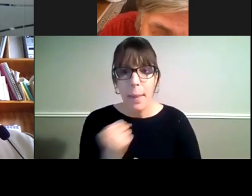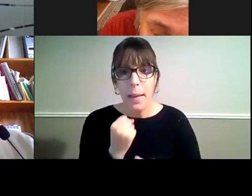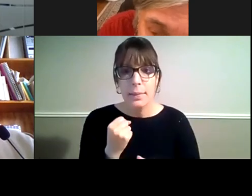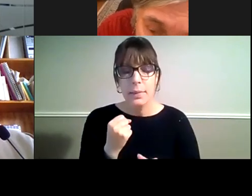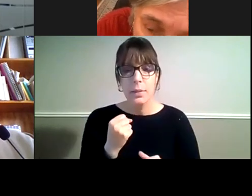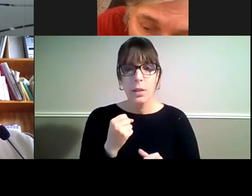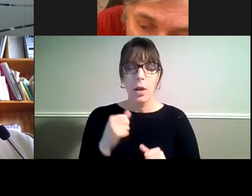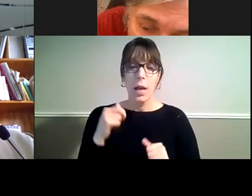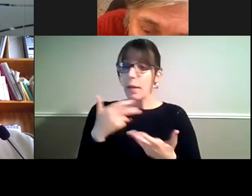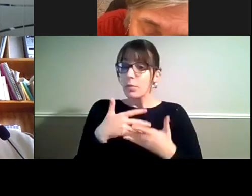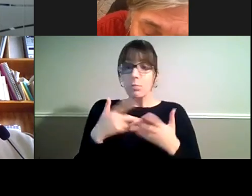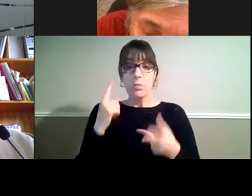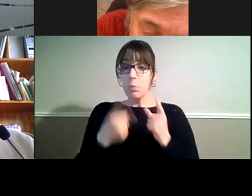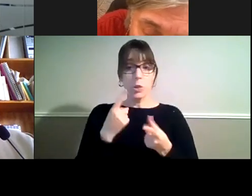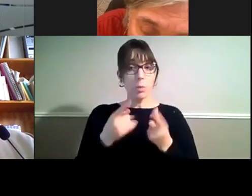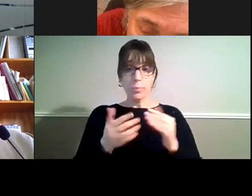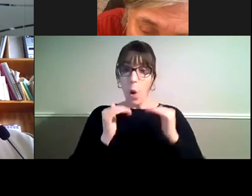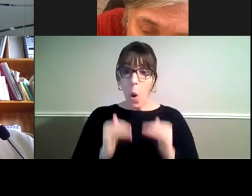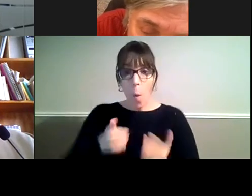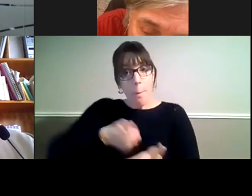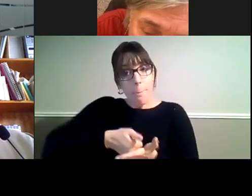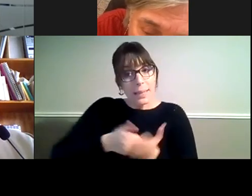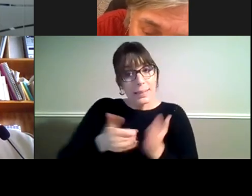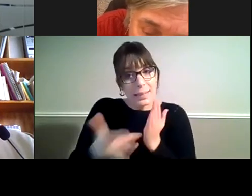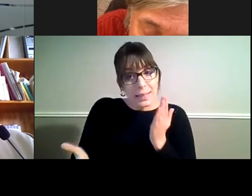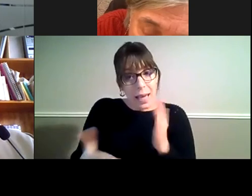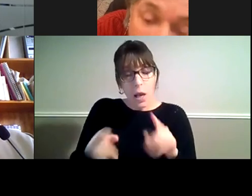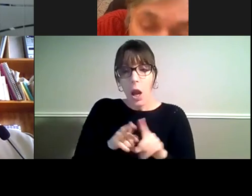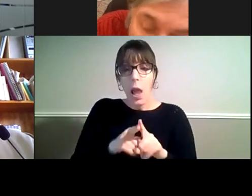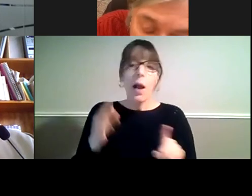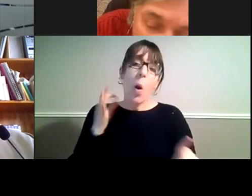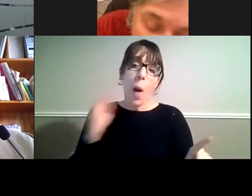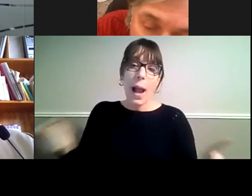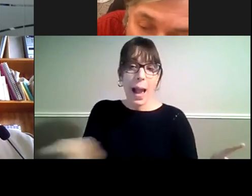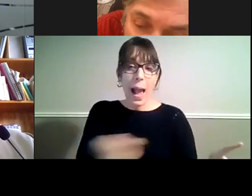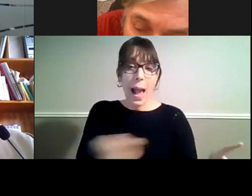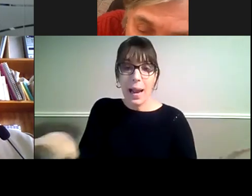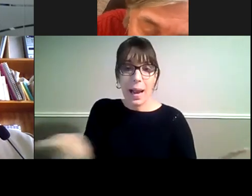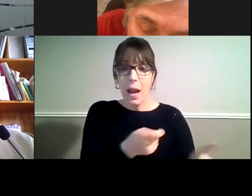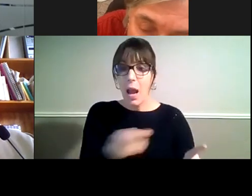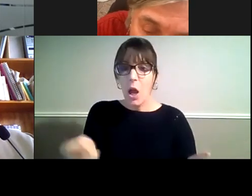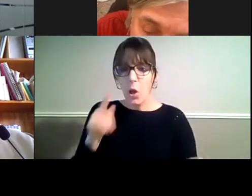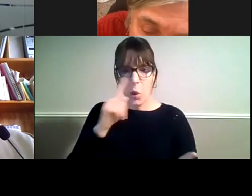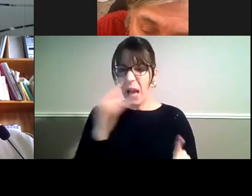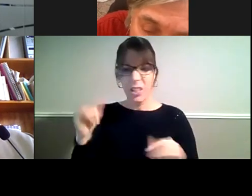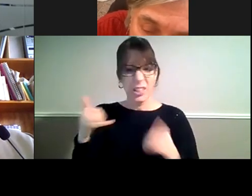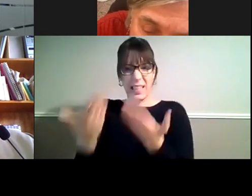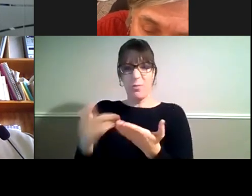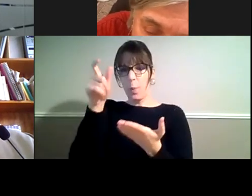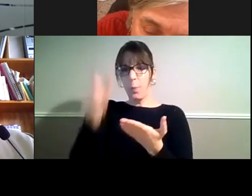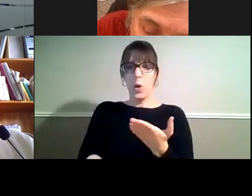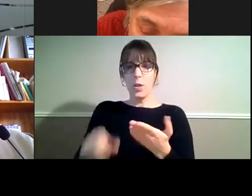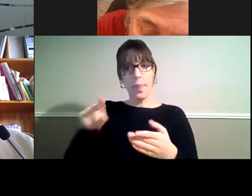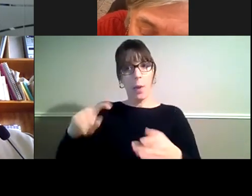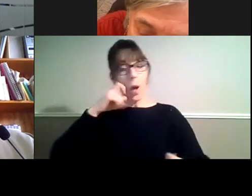lower-tech items, you know, such as a white cane, you can't just put a white cane in someone's hand and expect them to be able